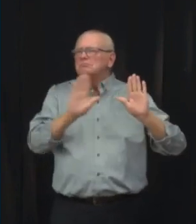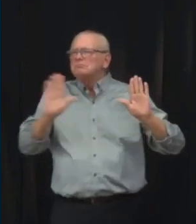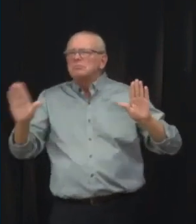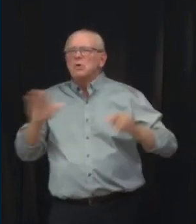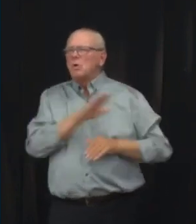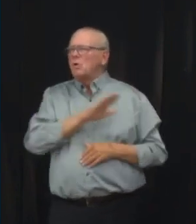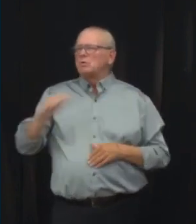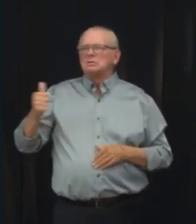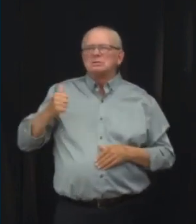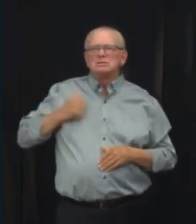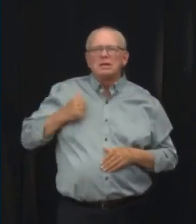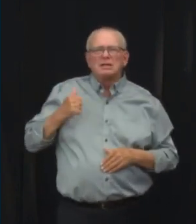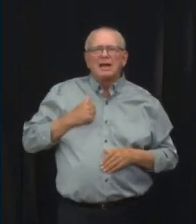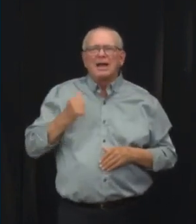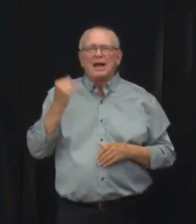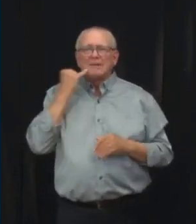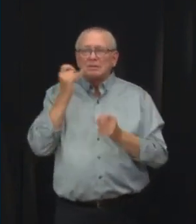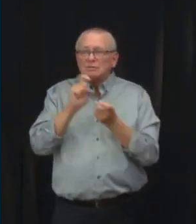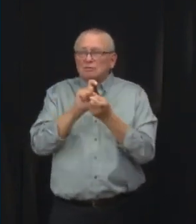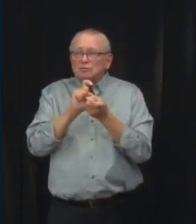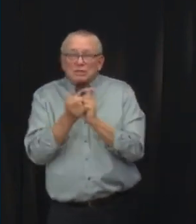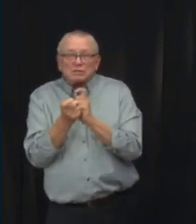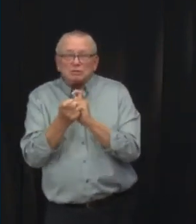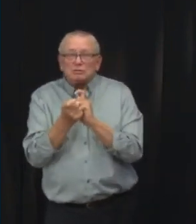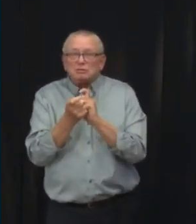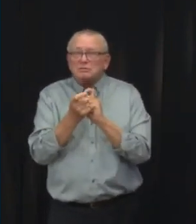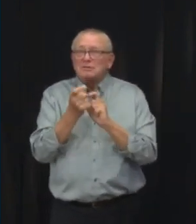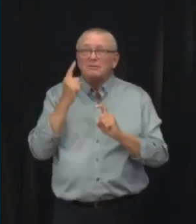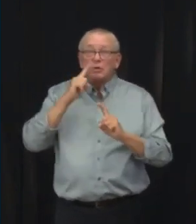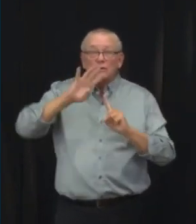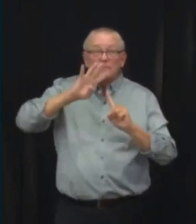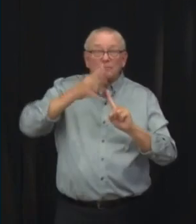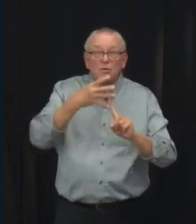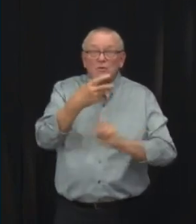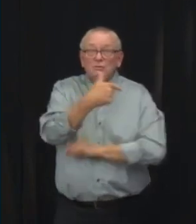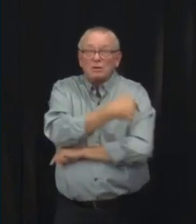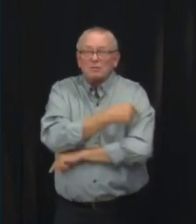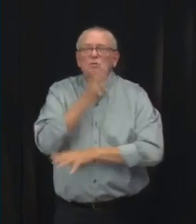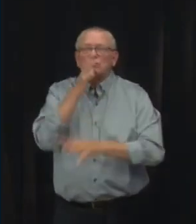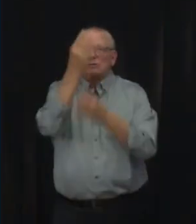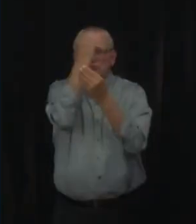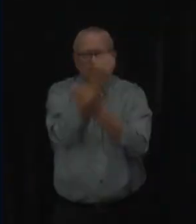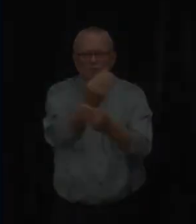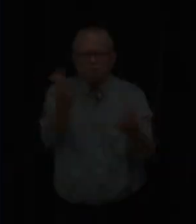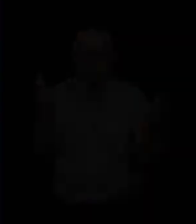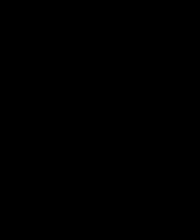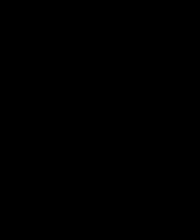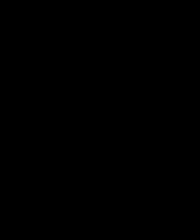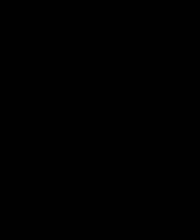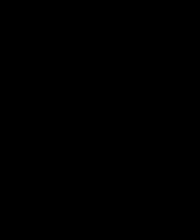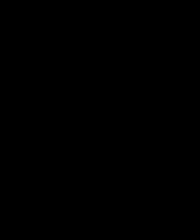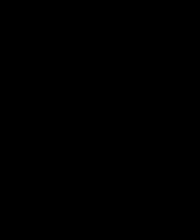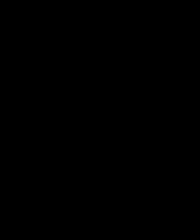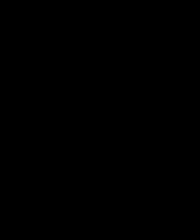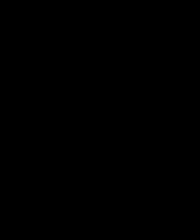will inform Albertans of any changes to fourth dose recommendations and eligibility whenever they are made. denkanuta carried out to